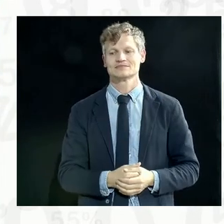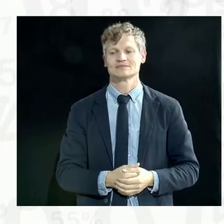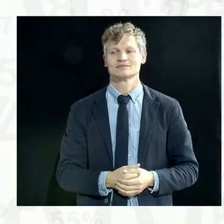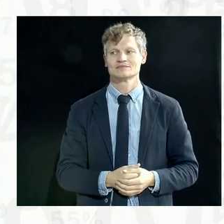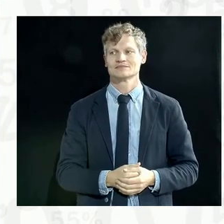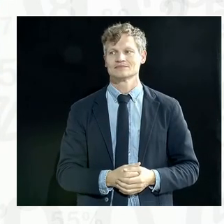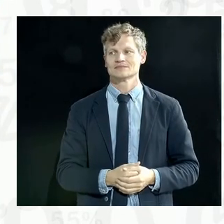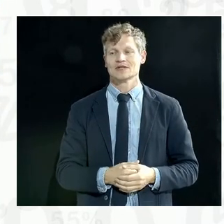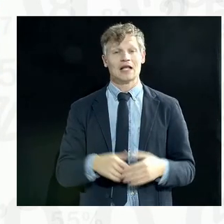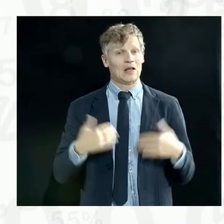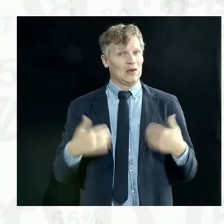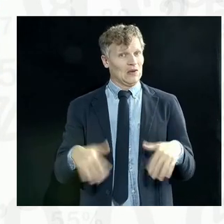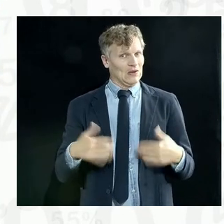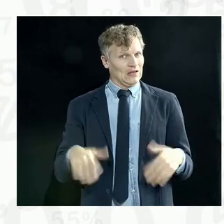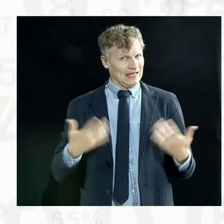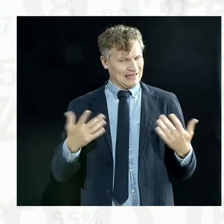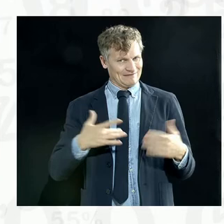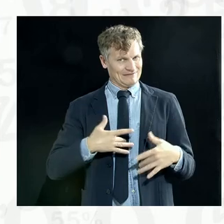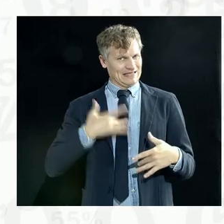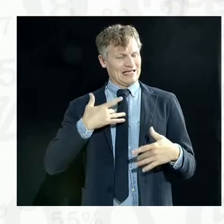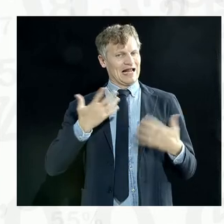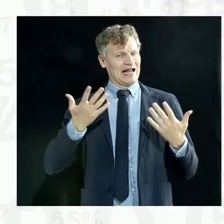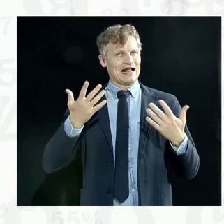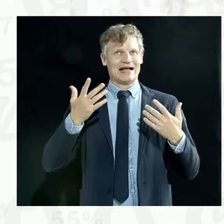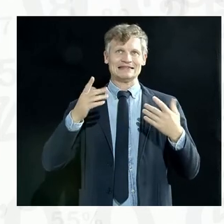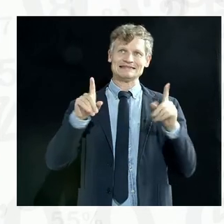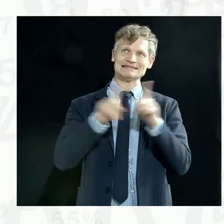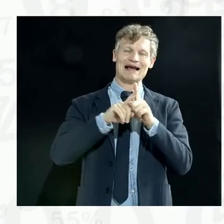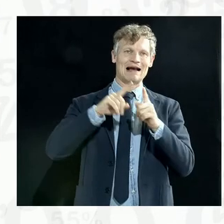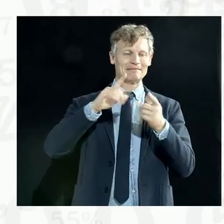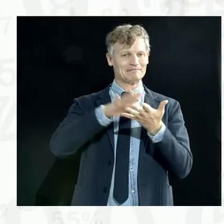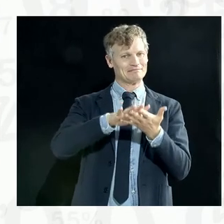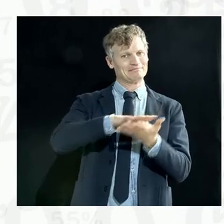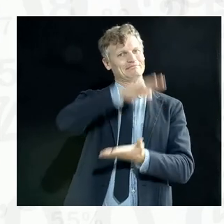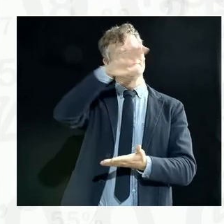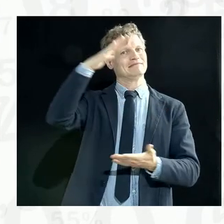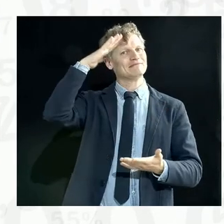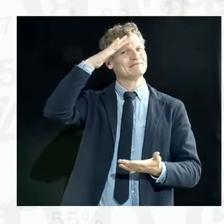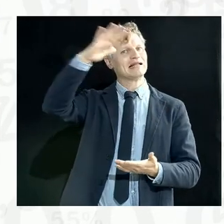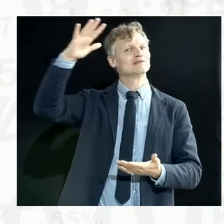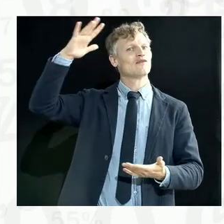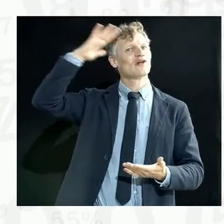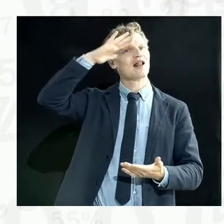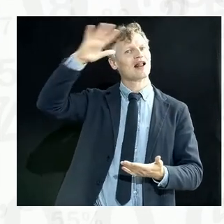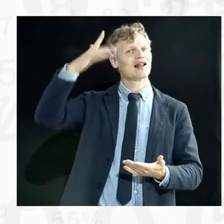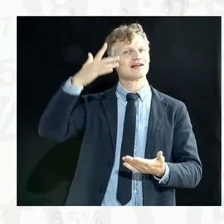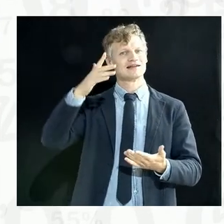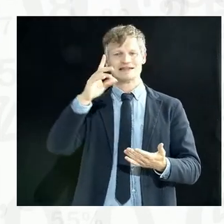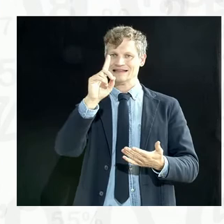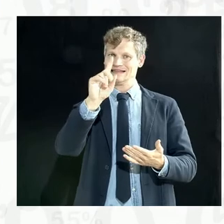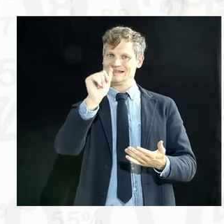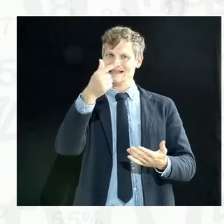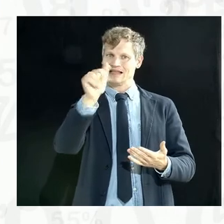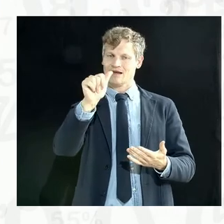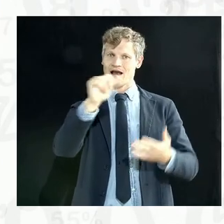philosophical approach that people are data and the data need to be in contact with those people. would like to get